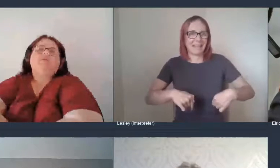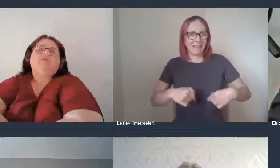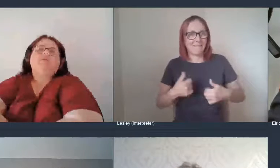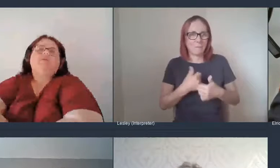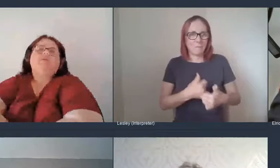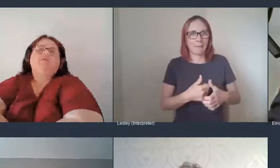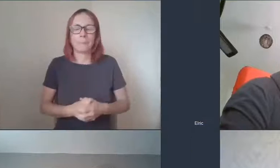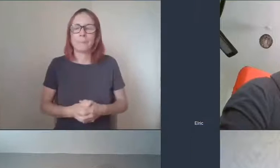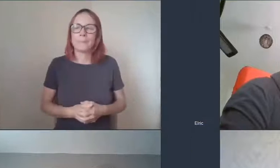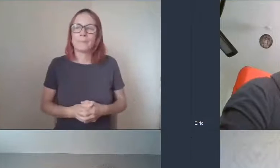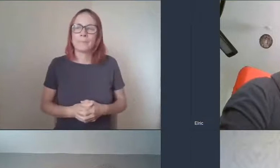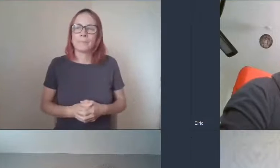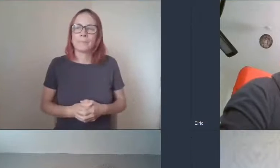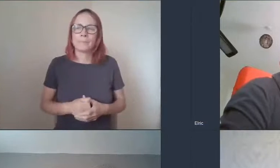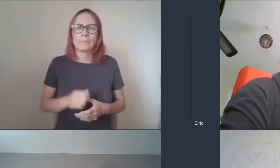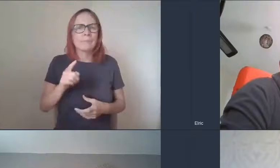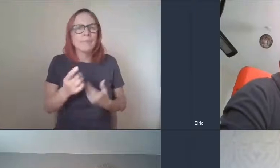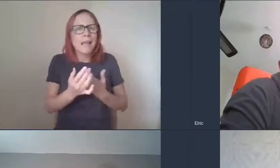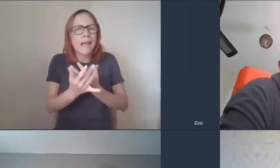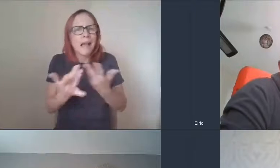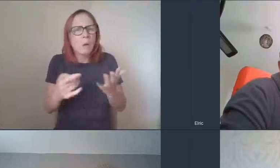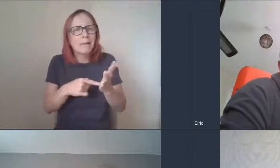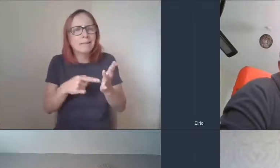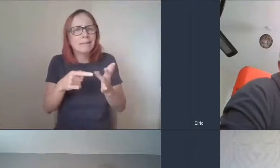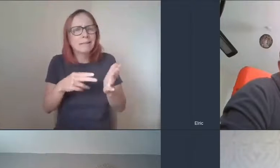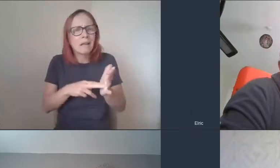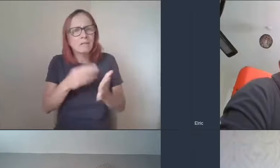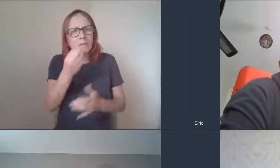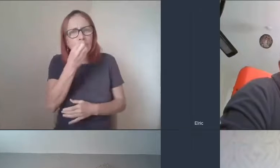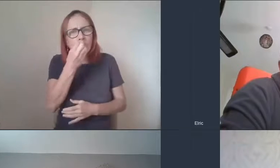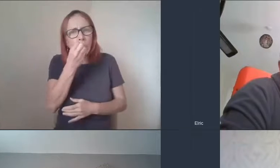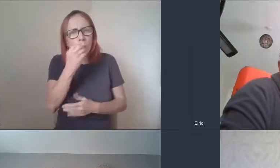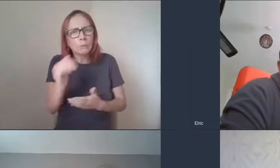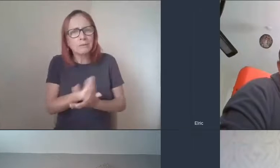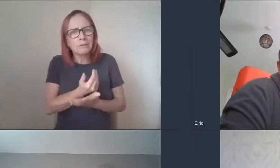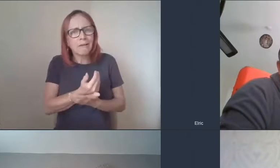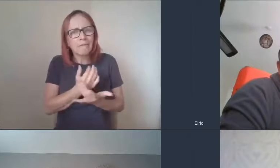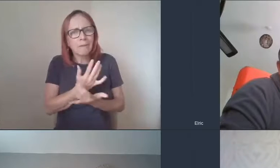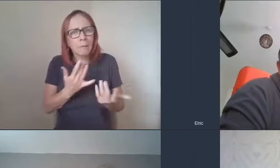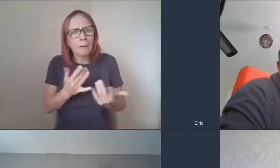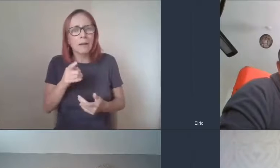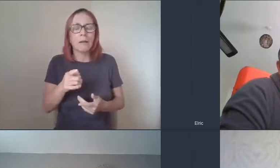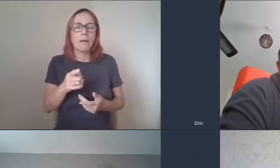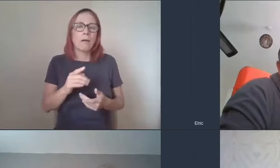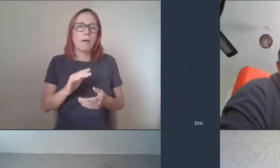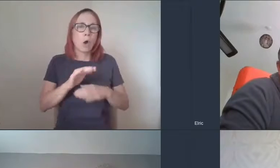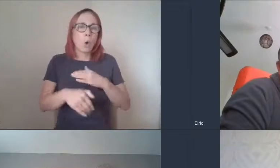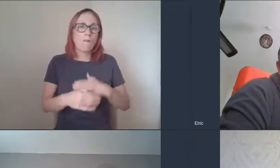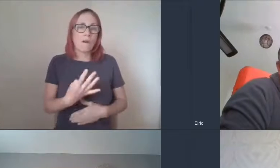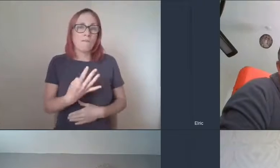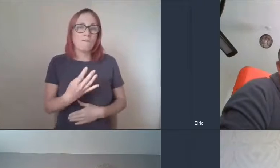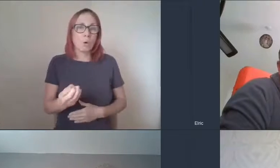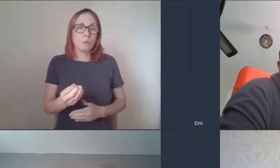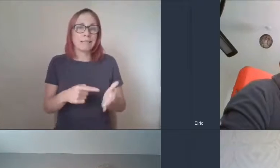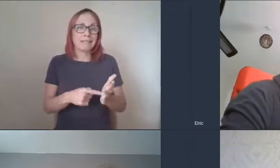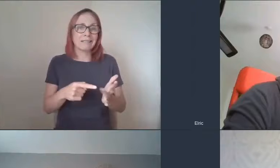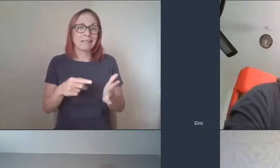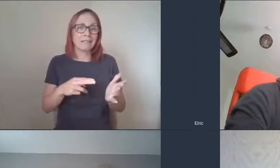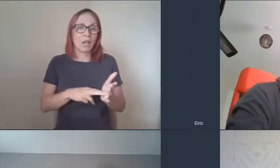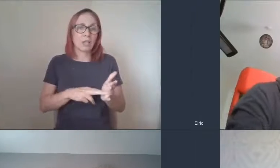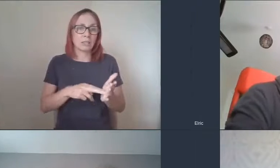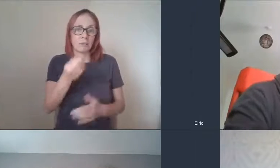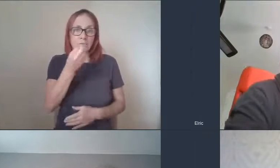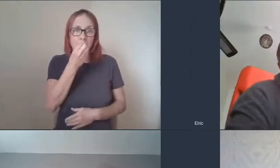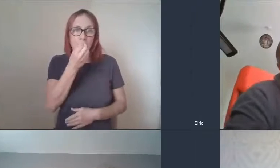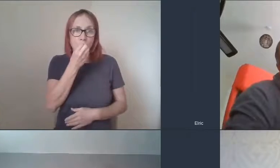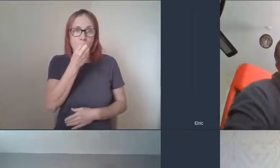Is it how many tons of food did you mention? So we've given out over 40 tons of food in the last, well